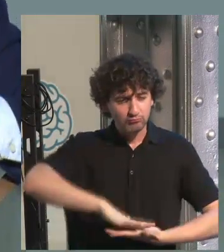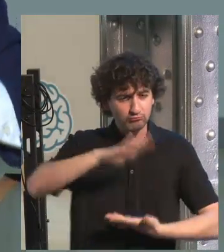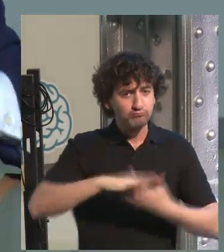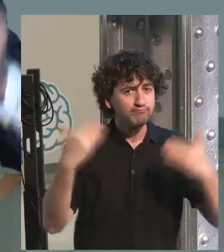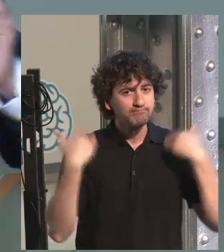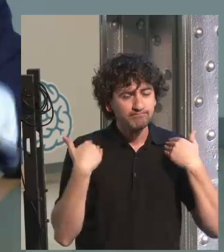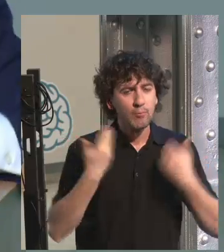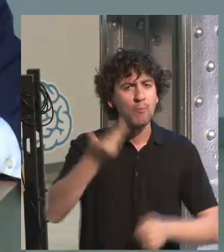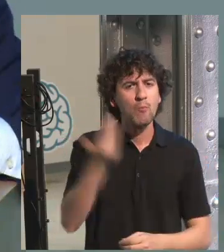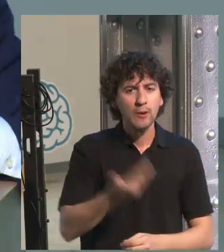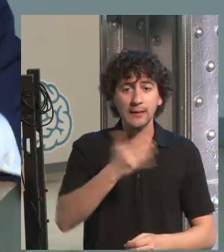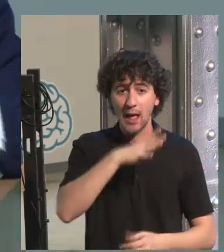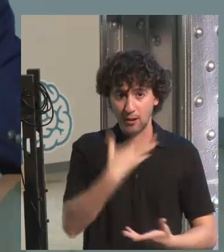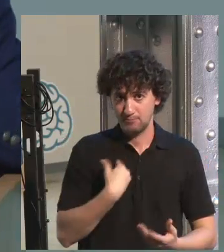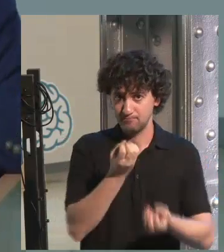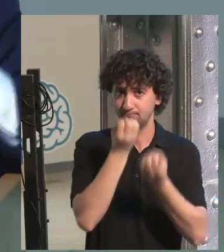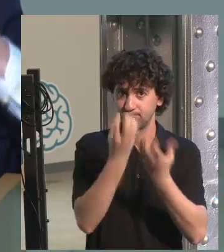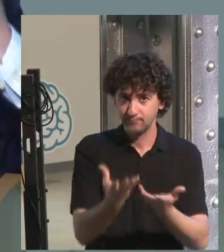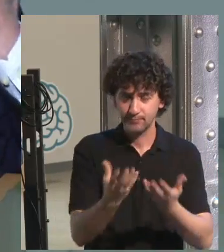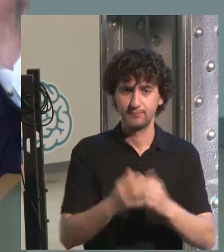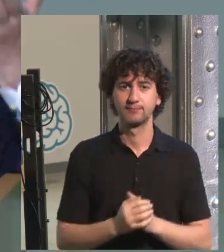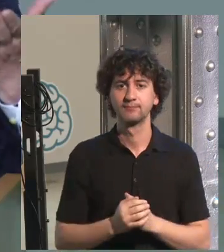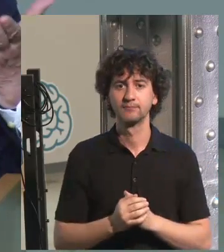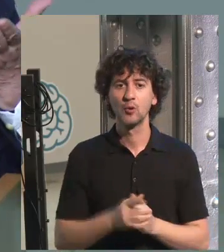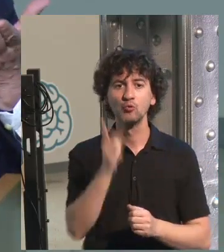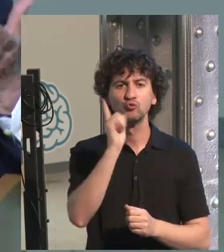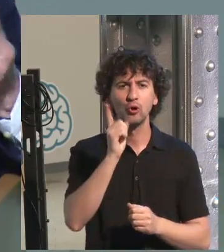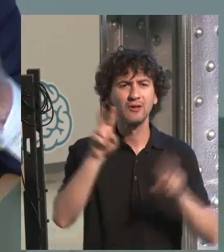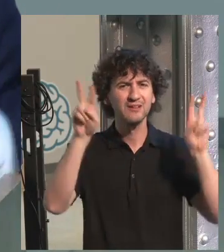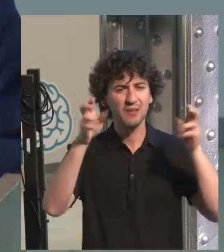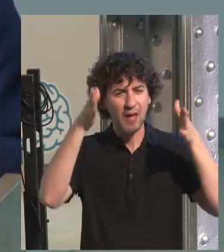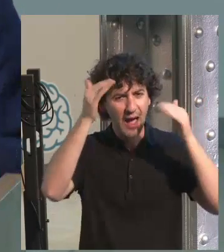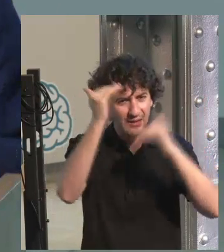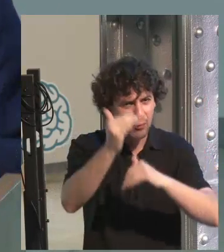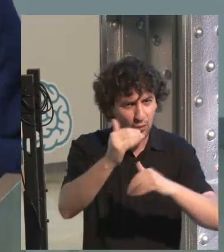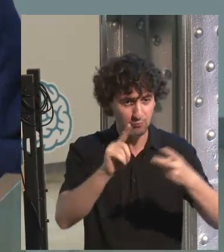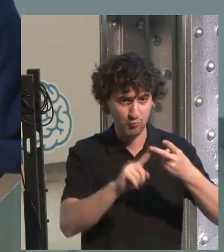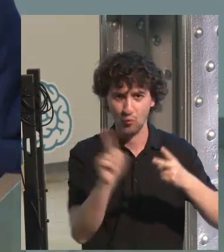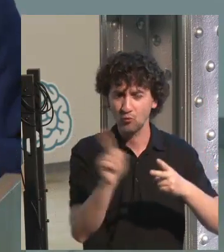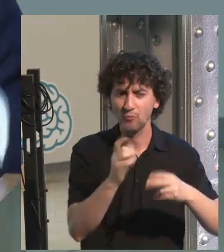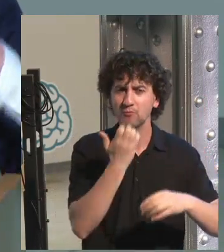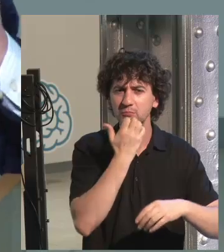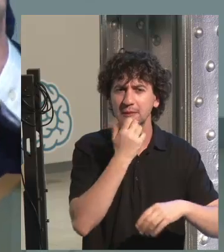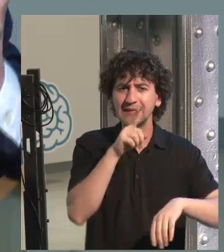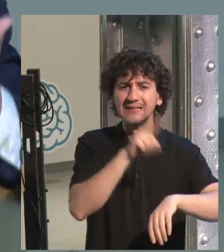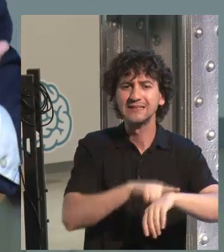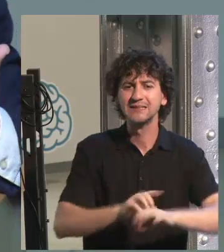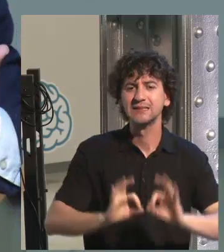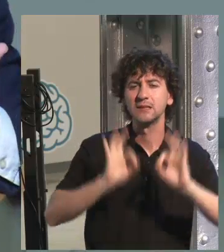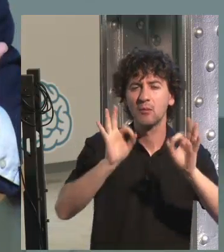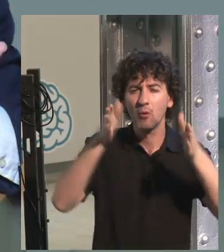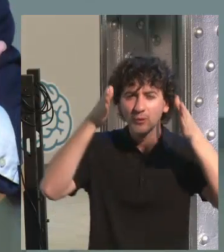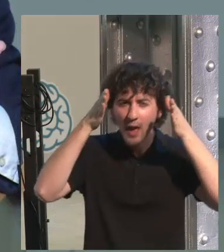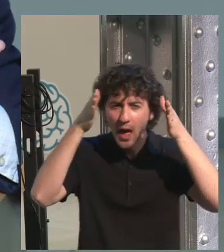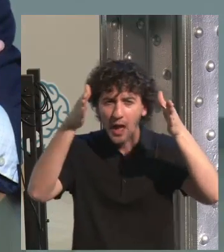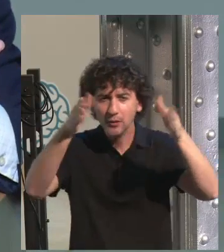Anyhow, what I want to do now is that all this, not only related to the attention or to